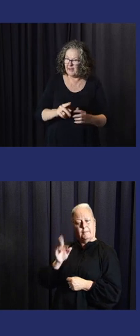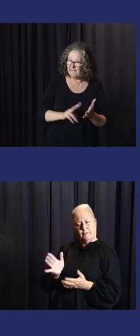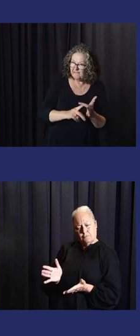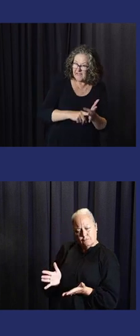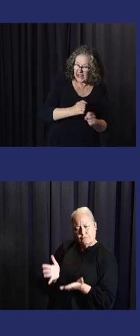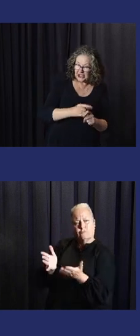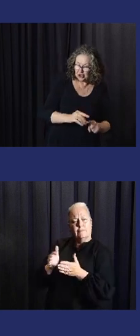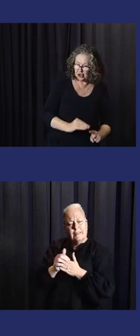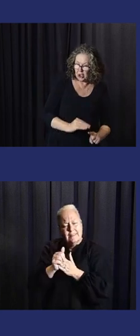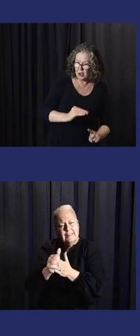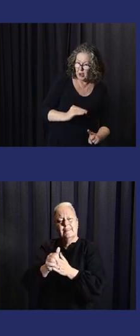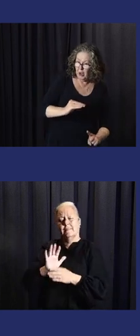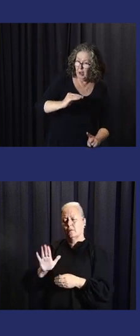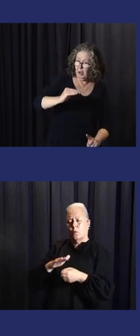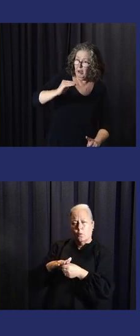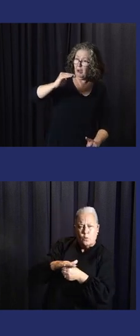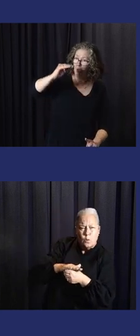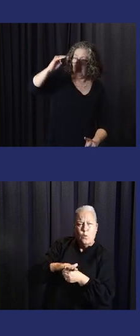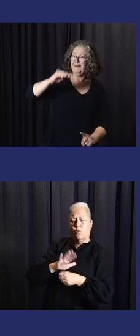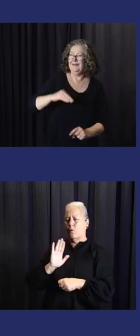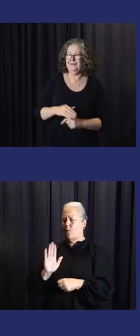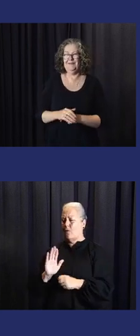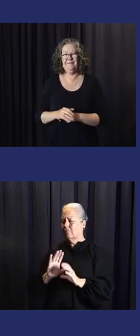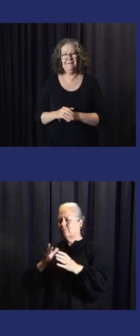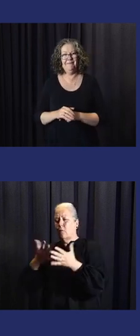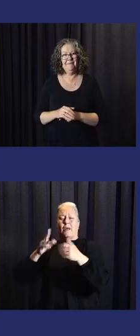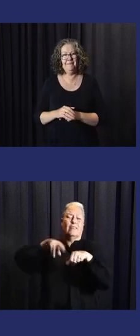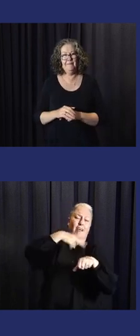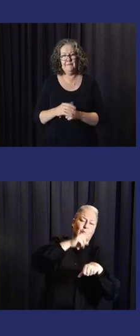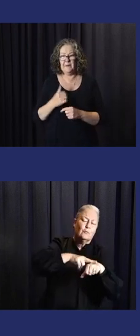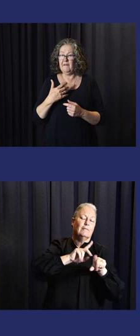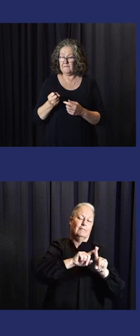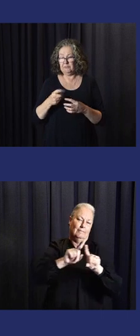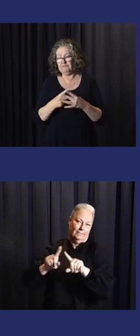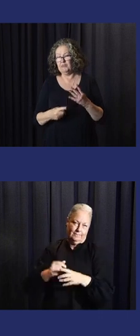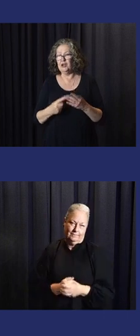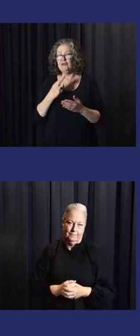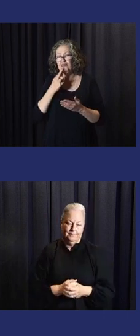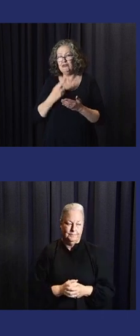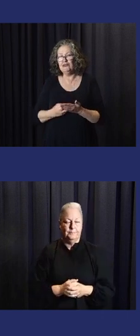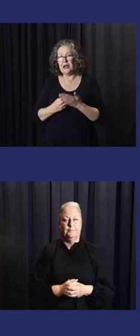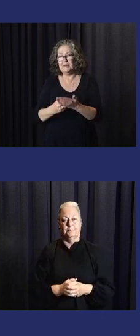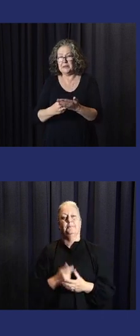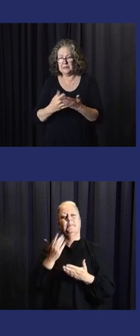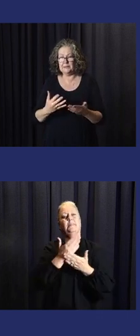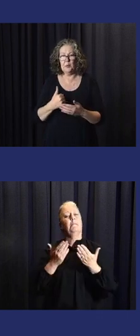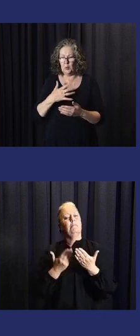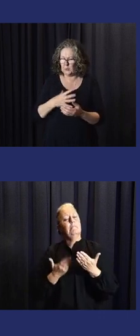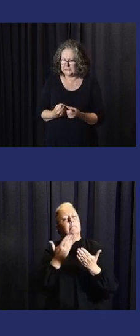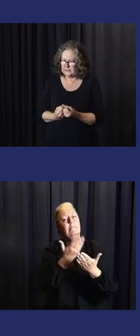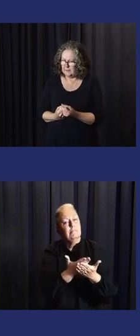that has women's leadership at the local, village, district, divisional, and also national level.